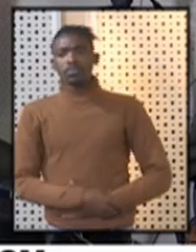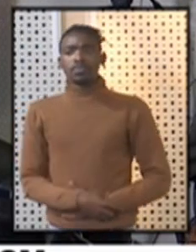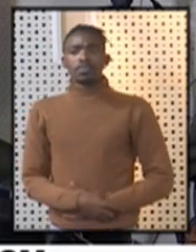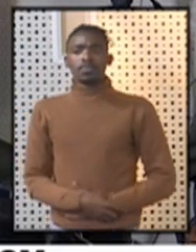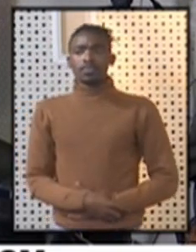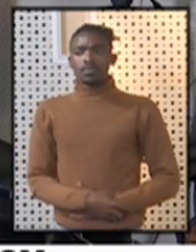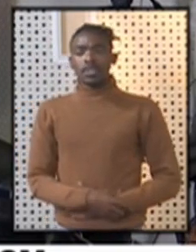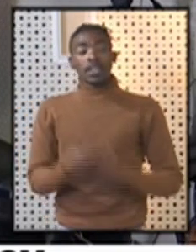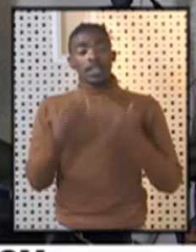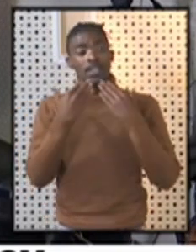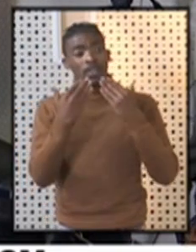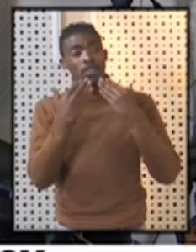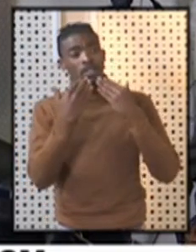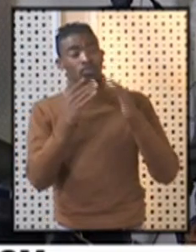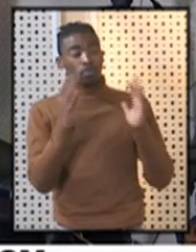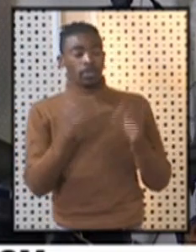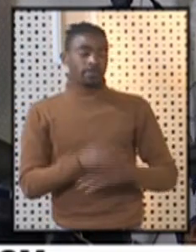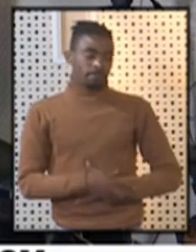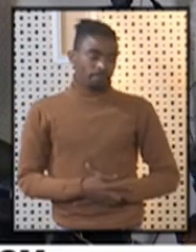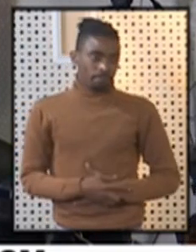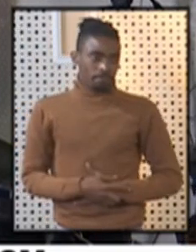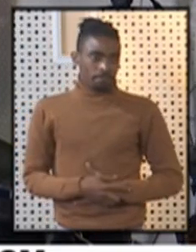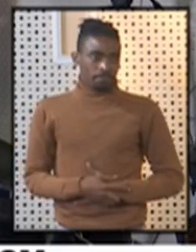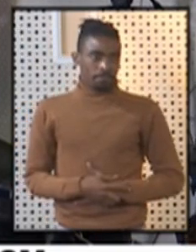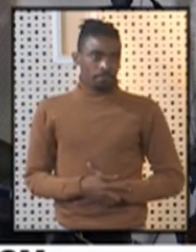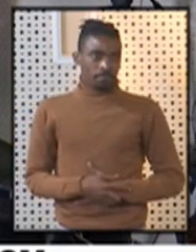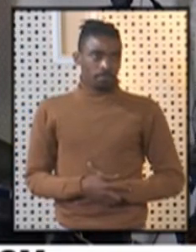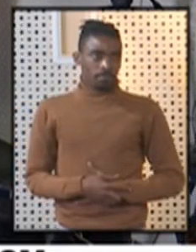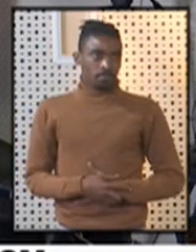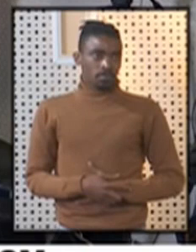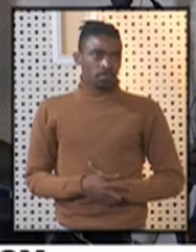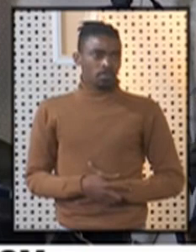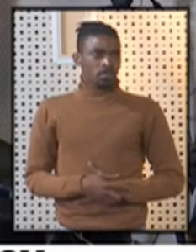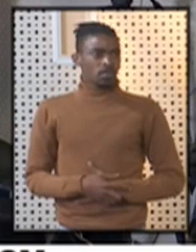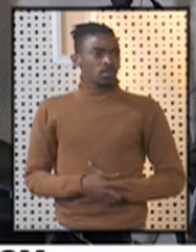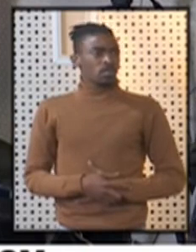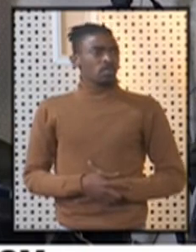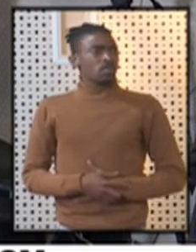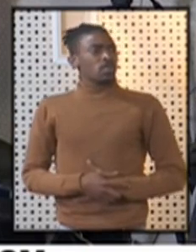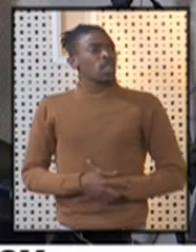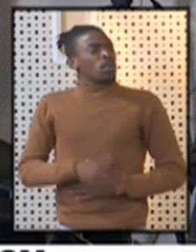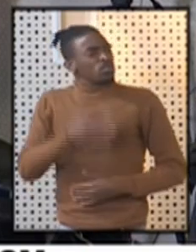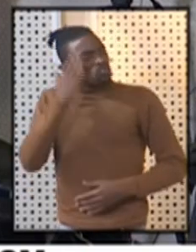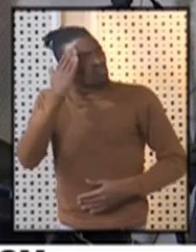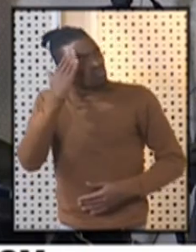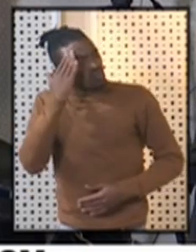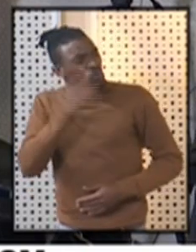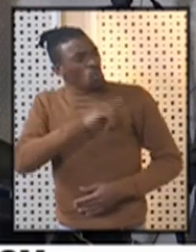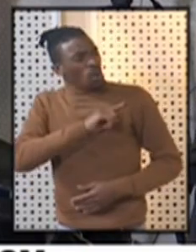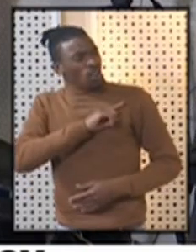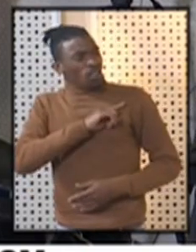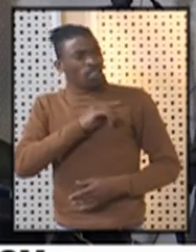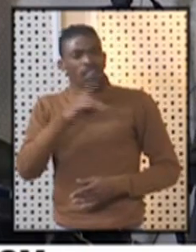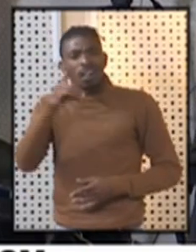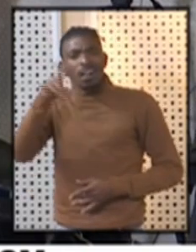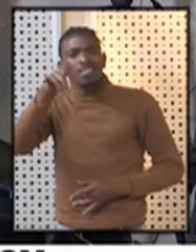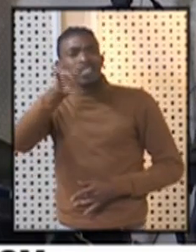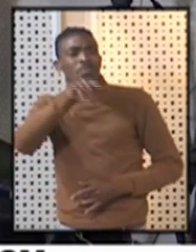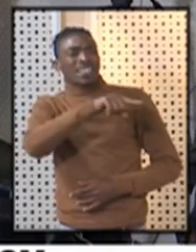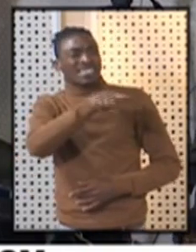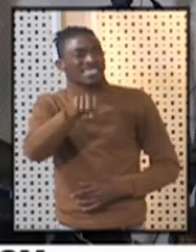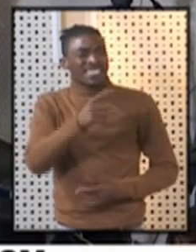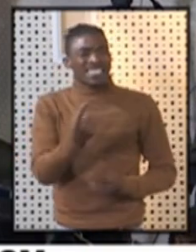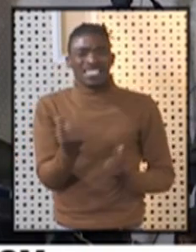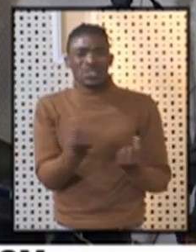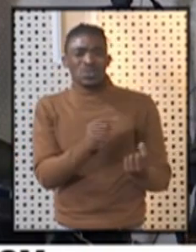Thank you very much, Minister. I wanted to know, wildlife management is listed as an essential services, but